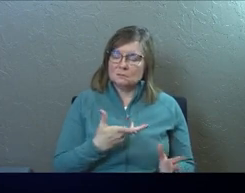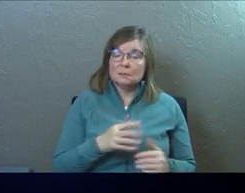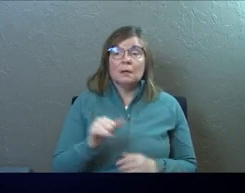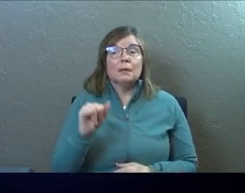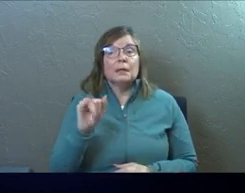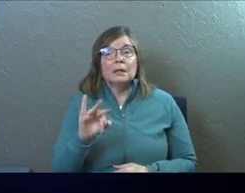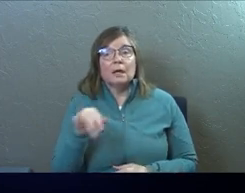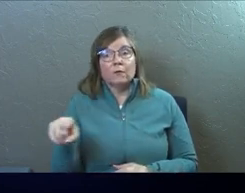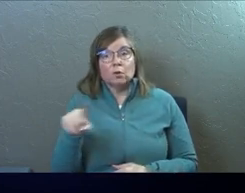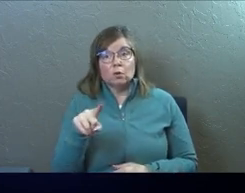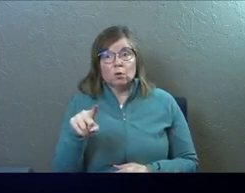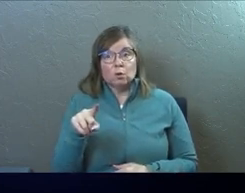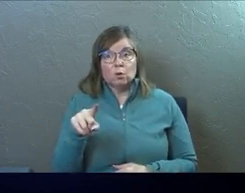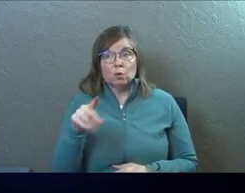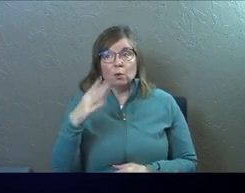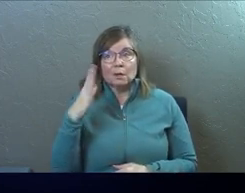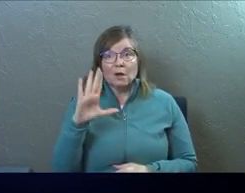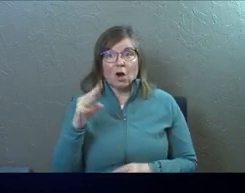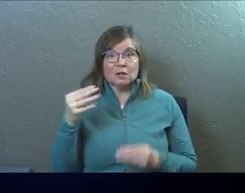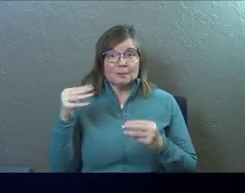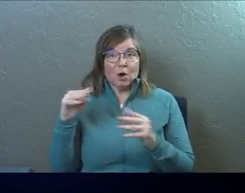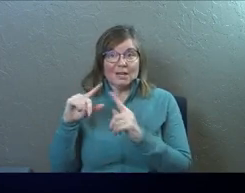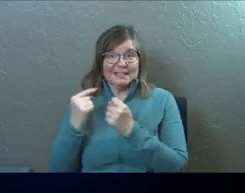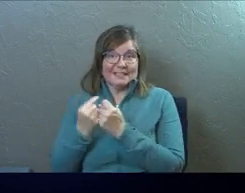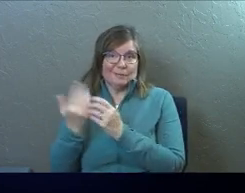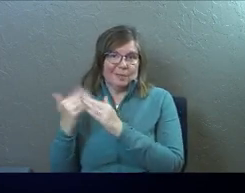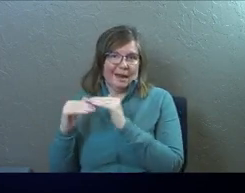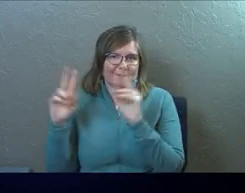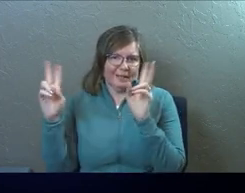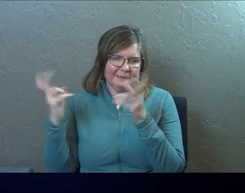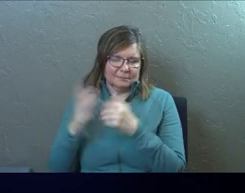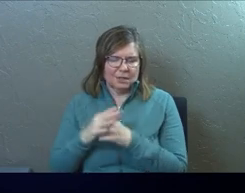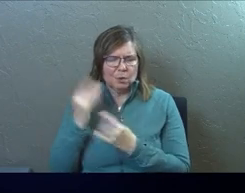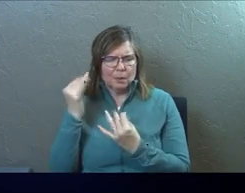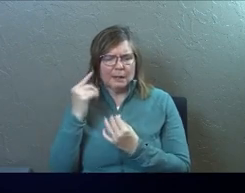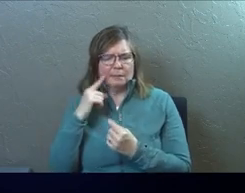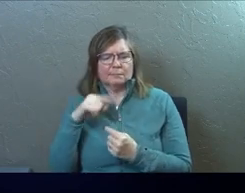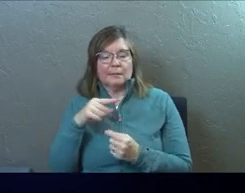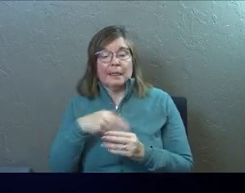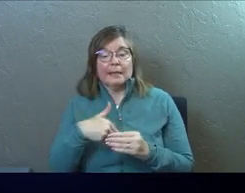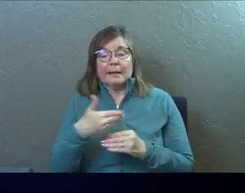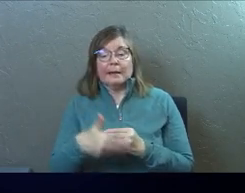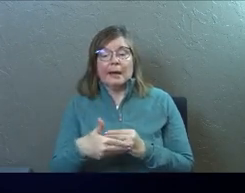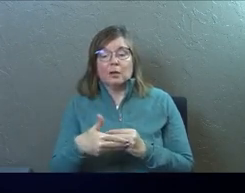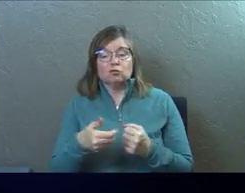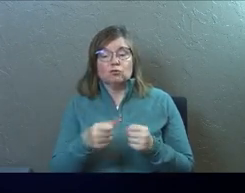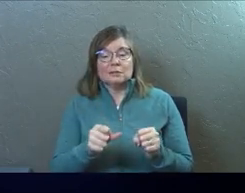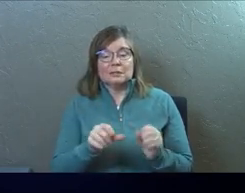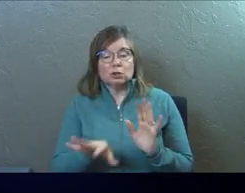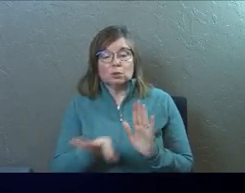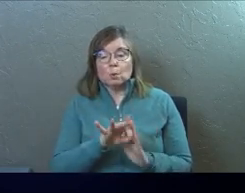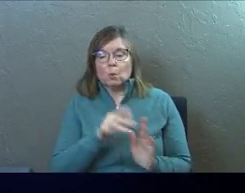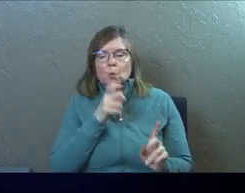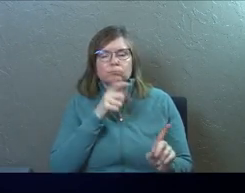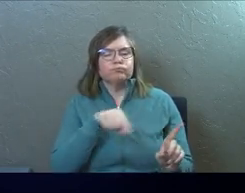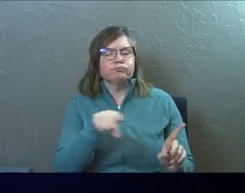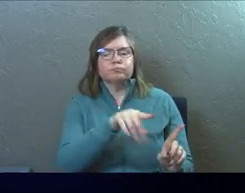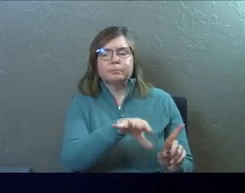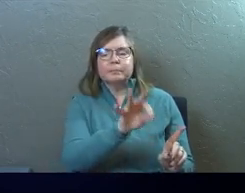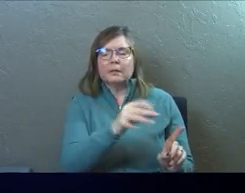If you're in God's marketing team in heaven, and you're thinking about the next strategic choice